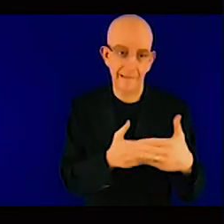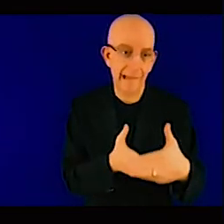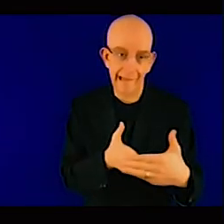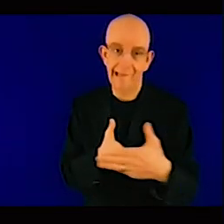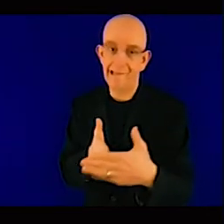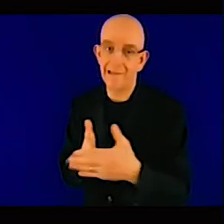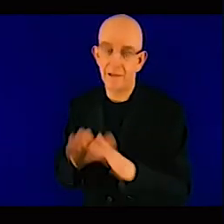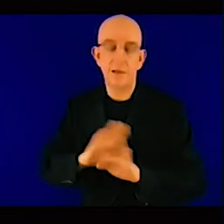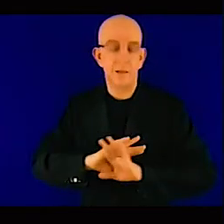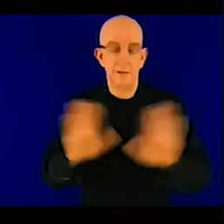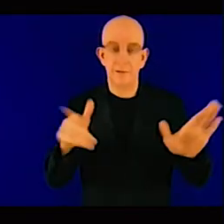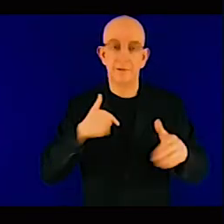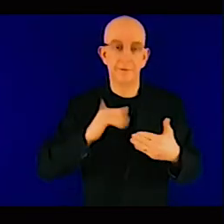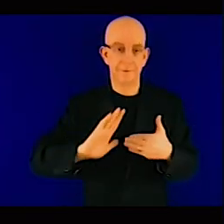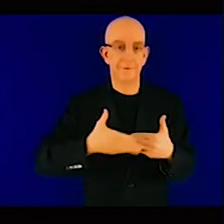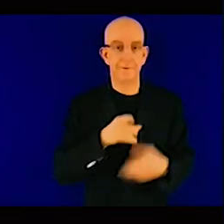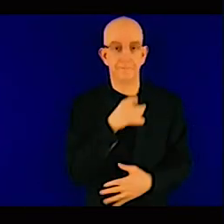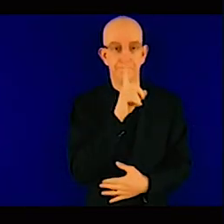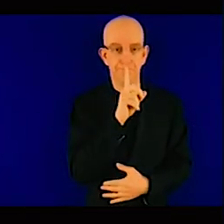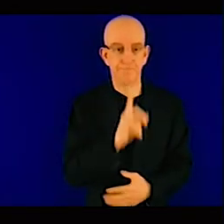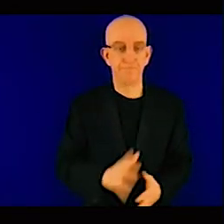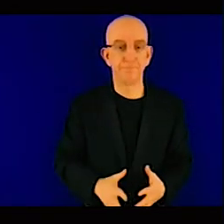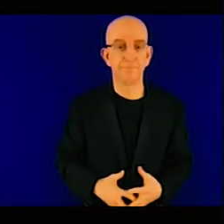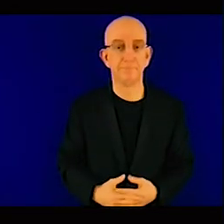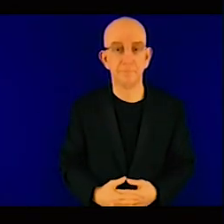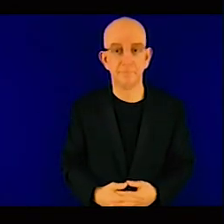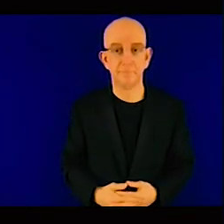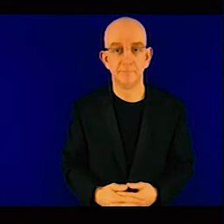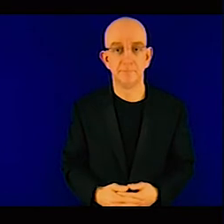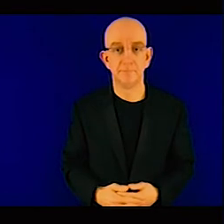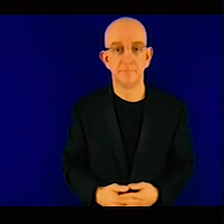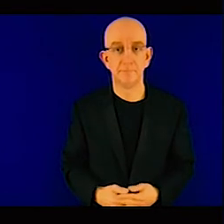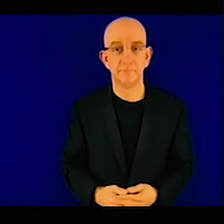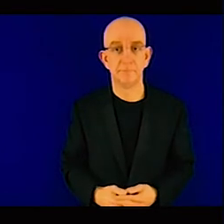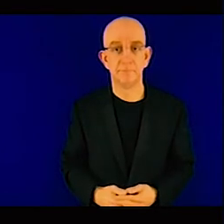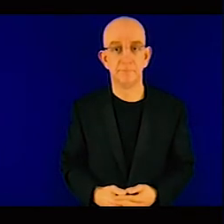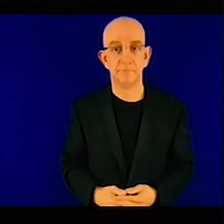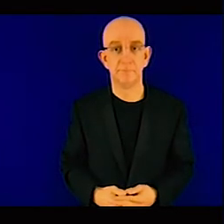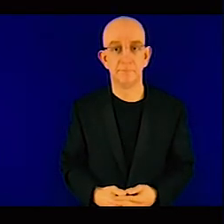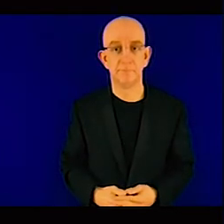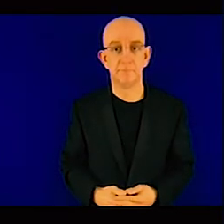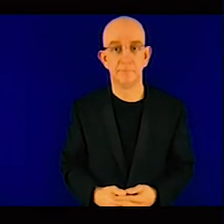as always Cody thank you for the sobering perspectives